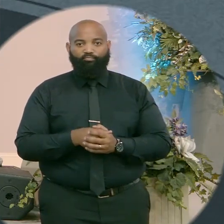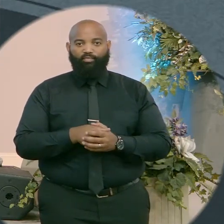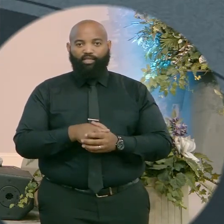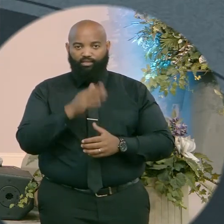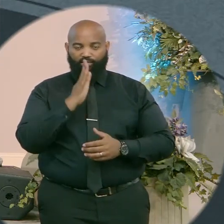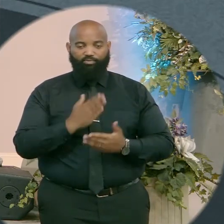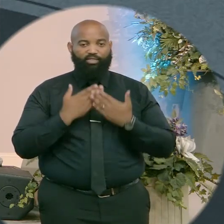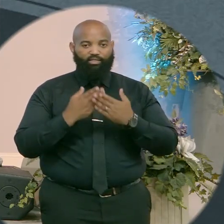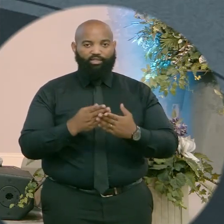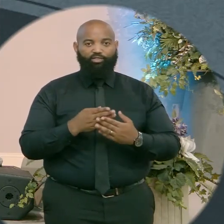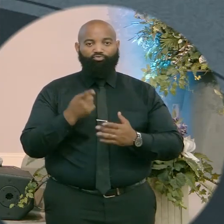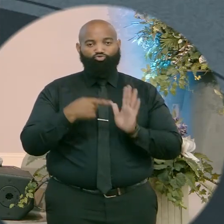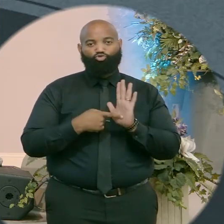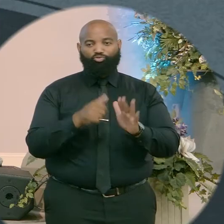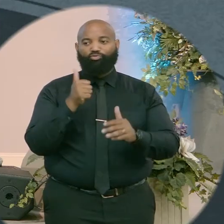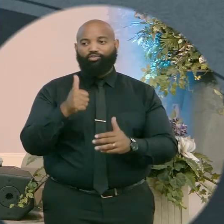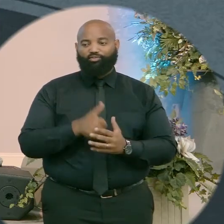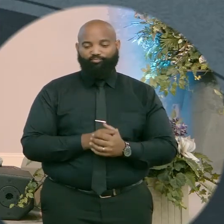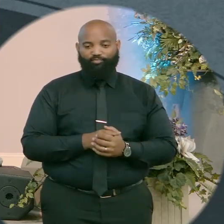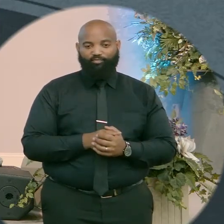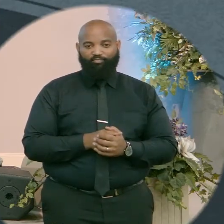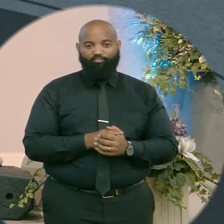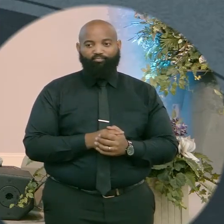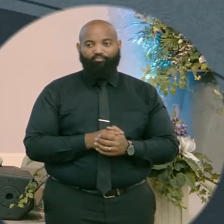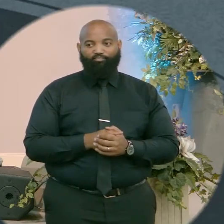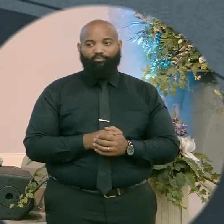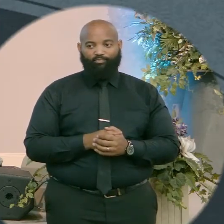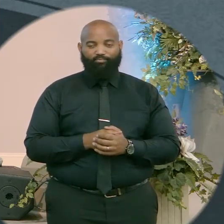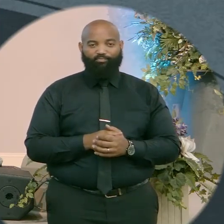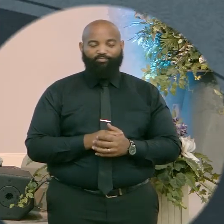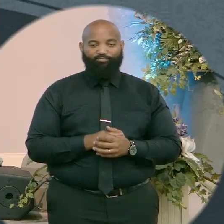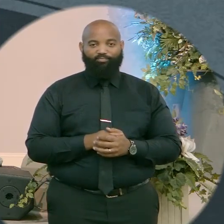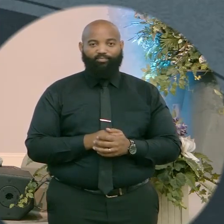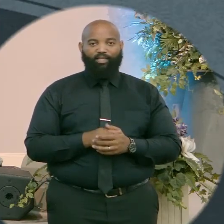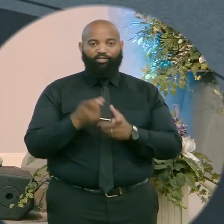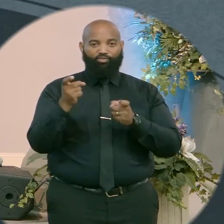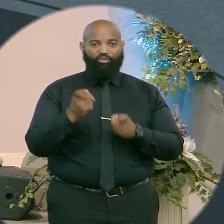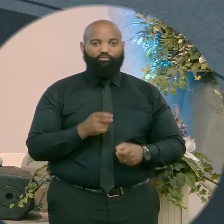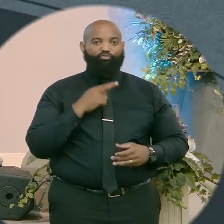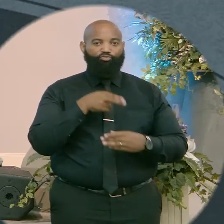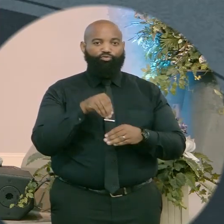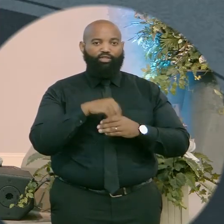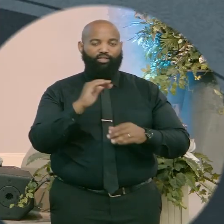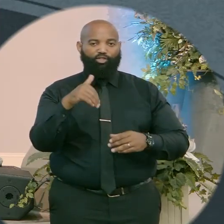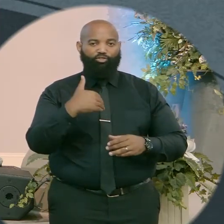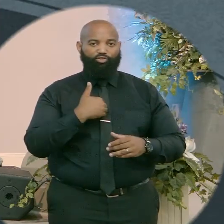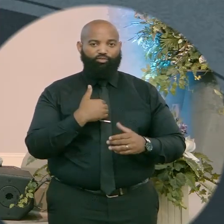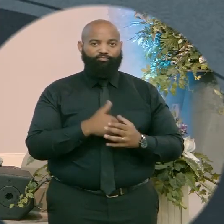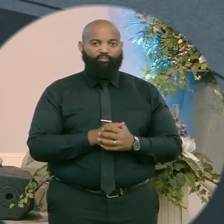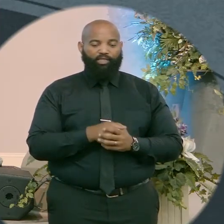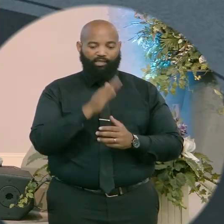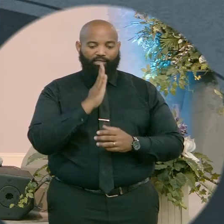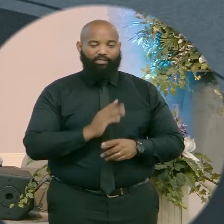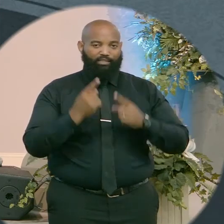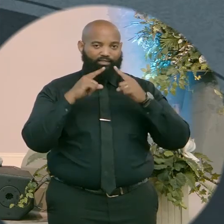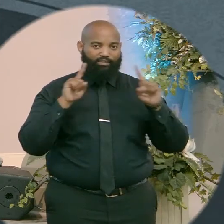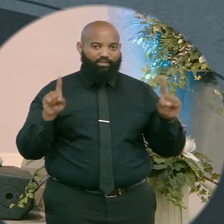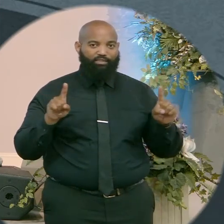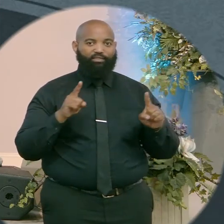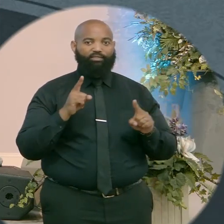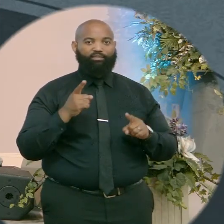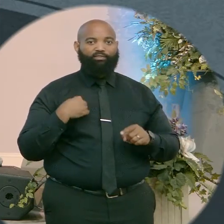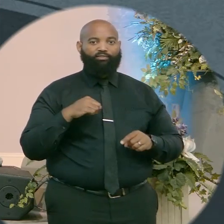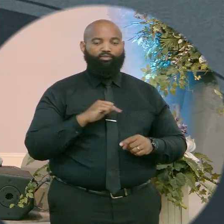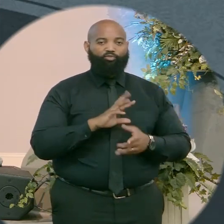yourself to us in ways we might have missed but then planting your truth deep in our souls. God we declare that we were